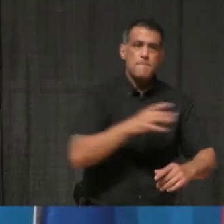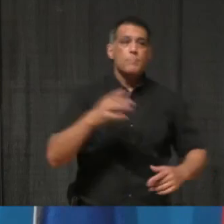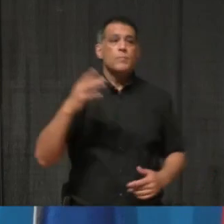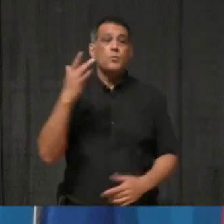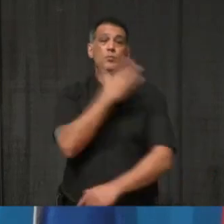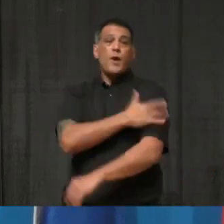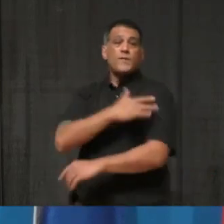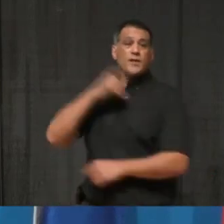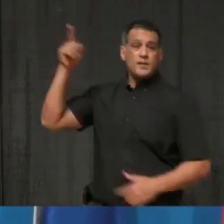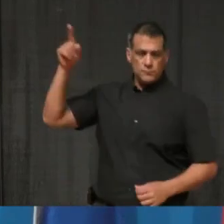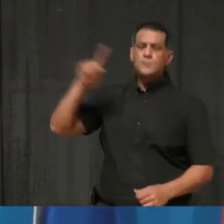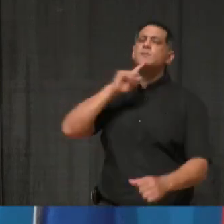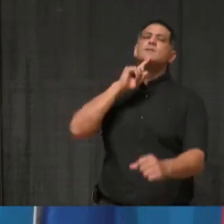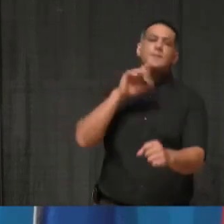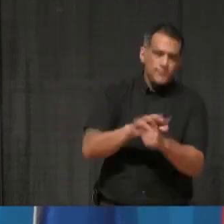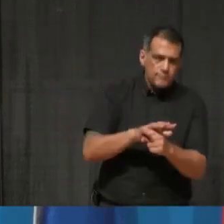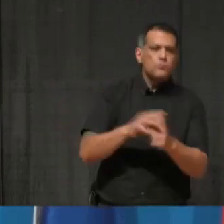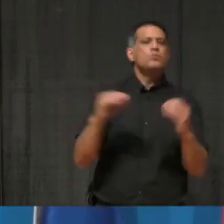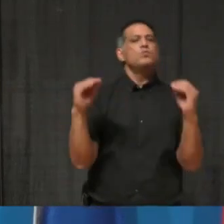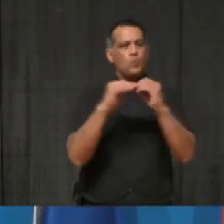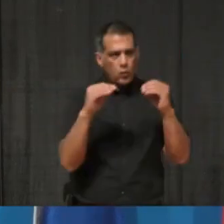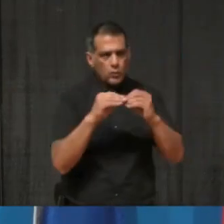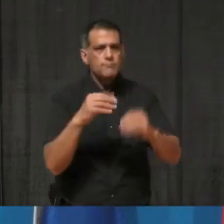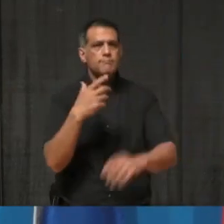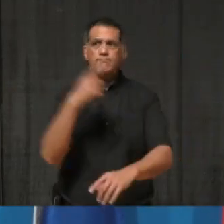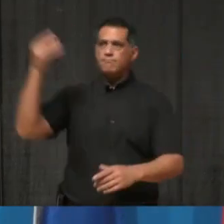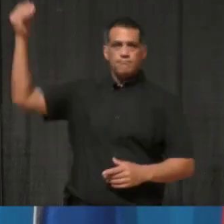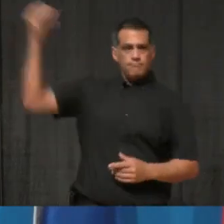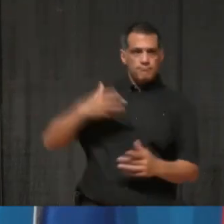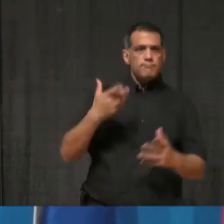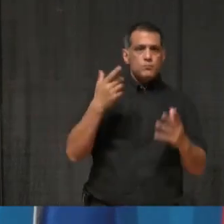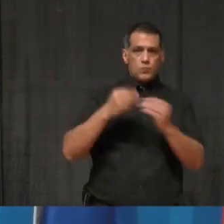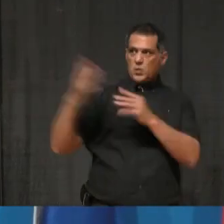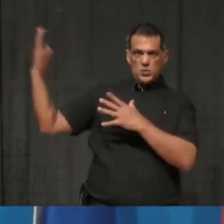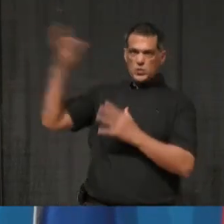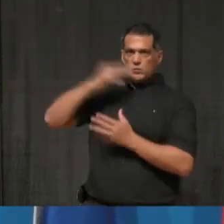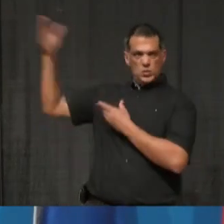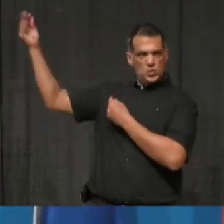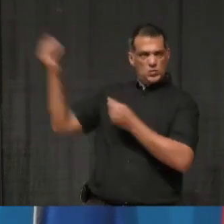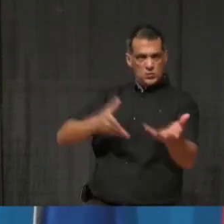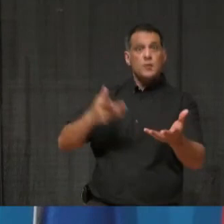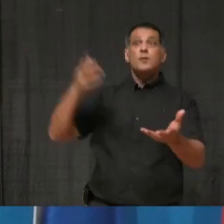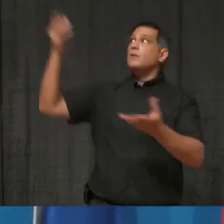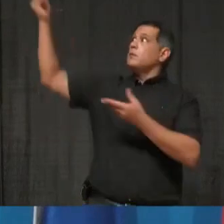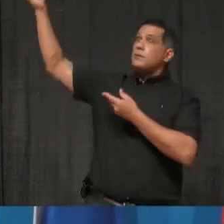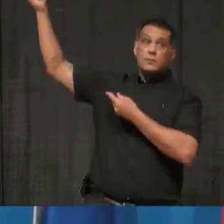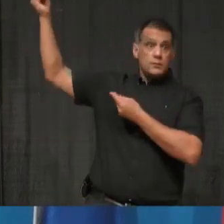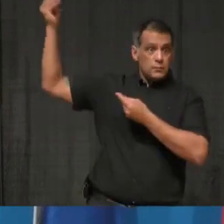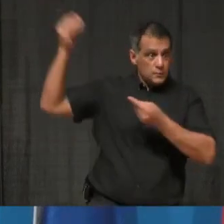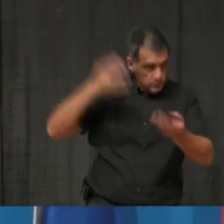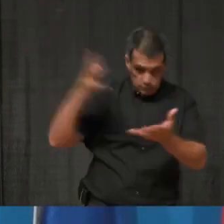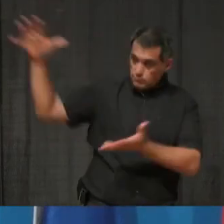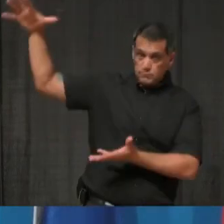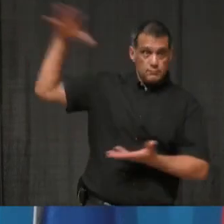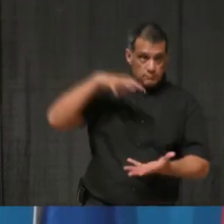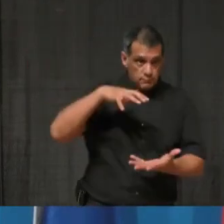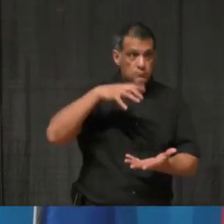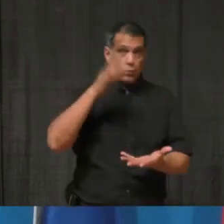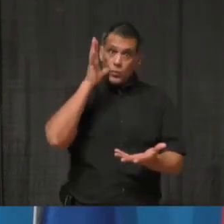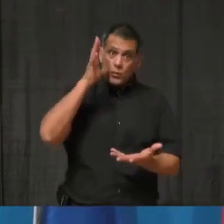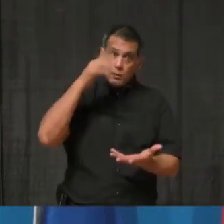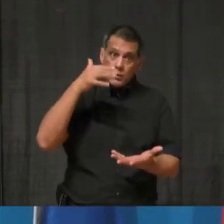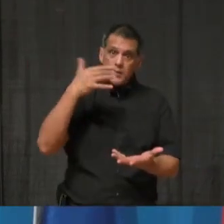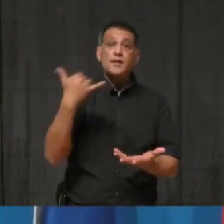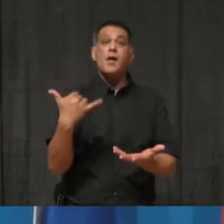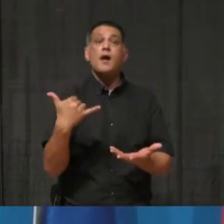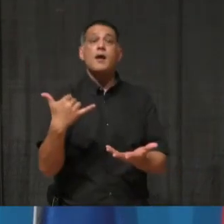groups will come once the immediate supply challenges are resolved. But for now, we must start our vaccine program